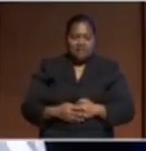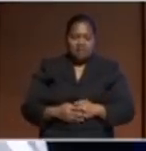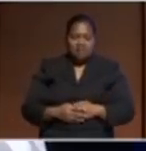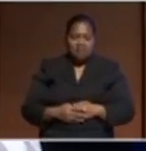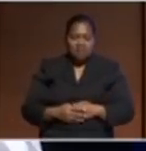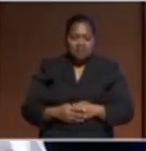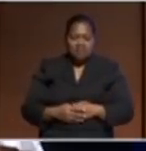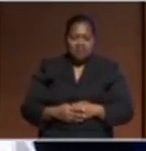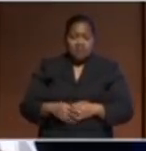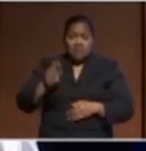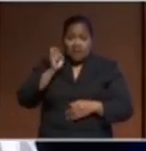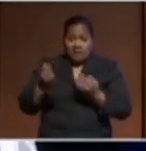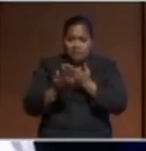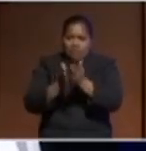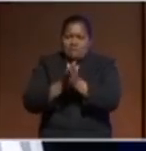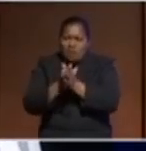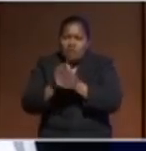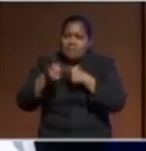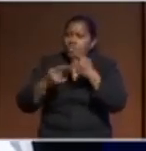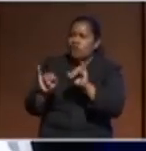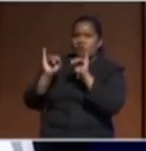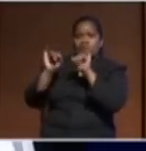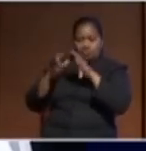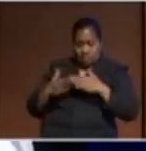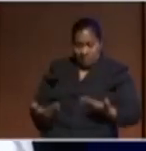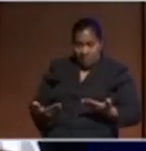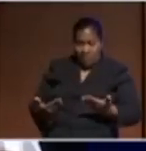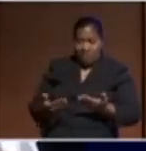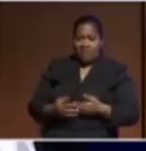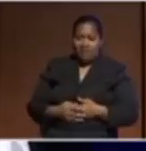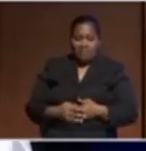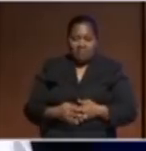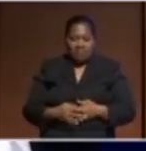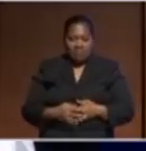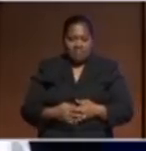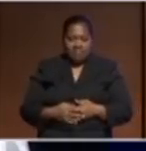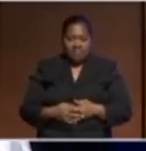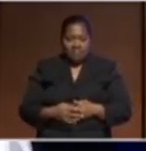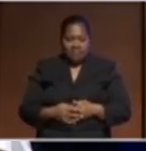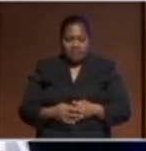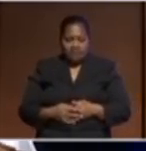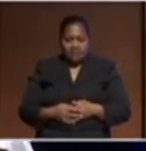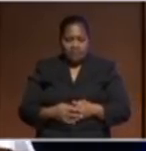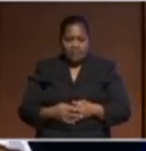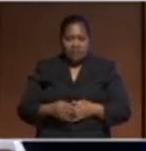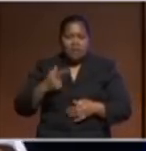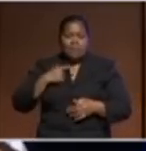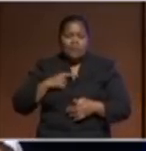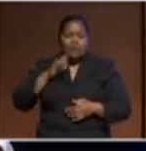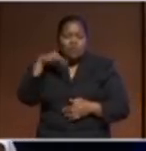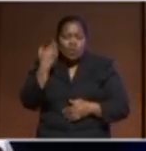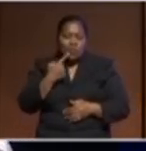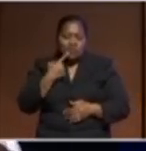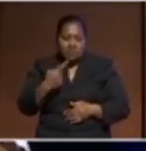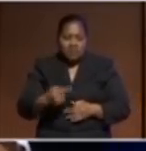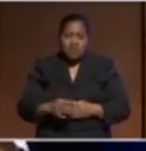passionate about the issues now rather than later because you, we always say that your future